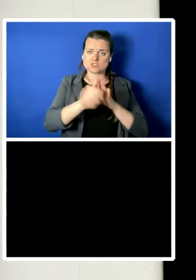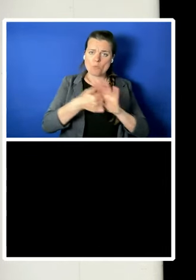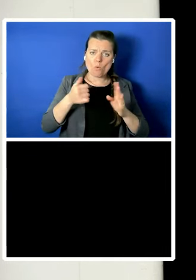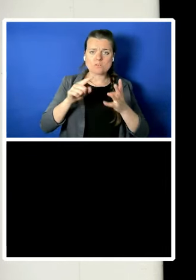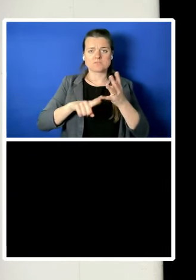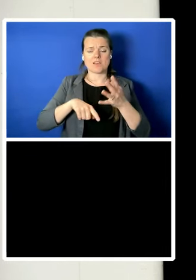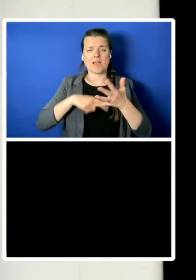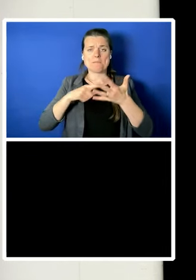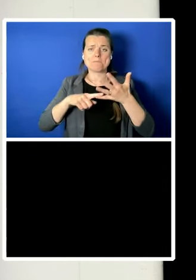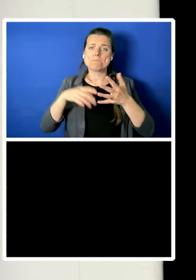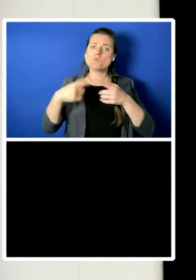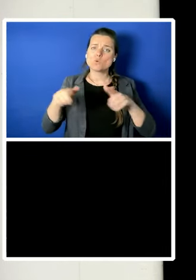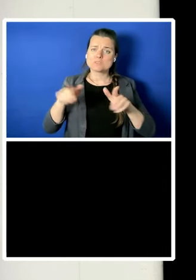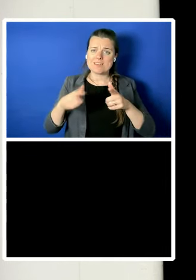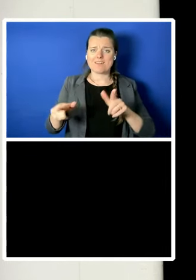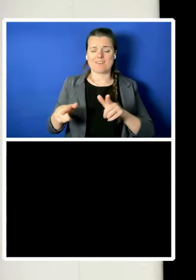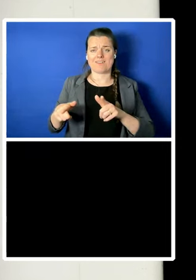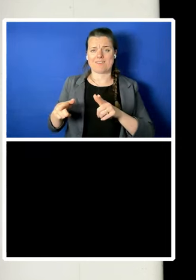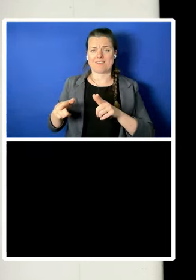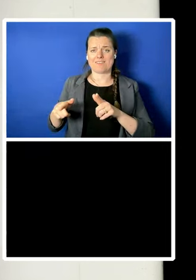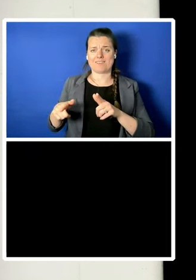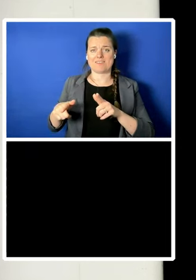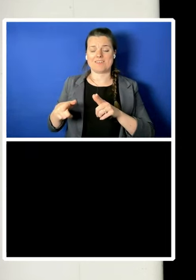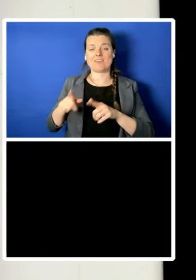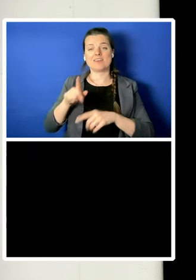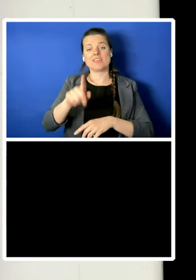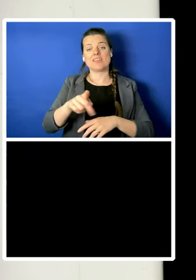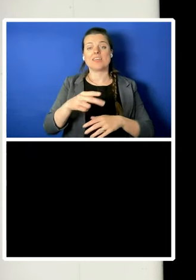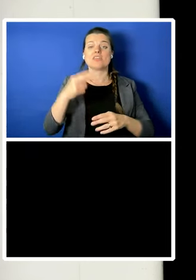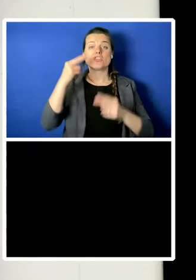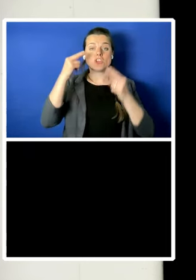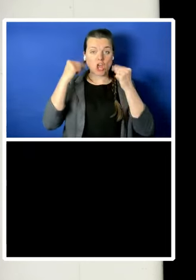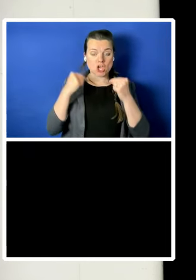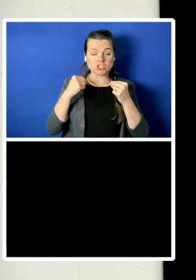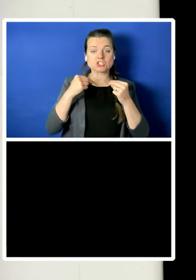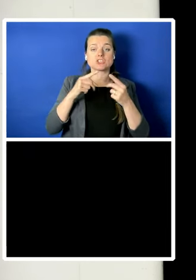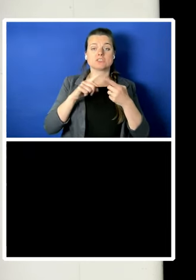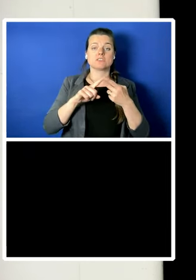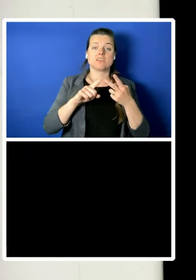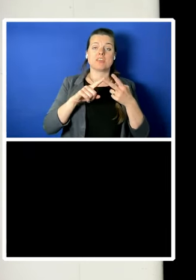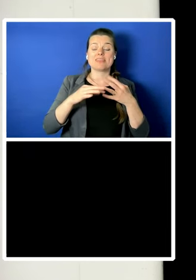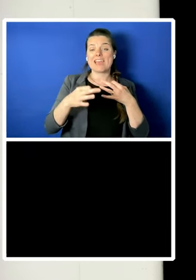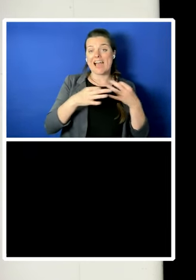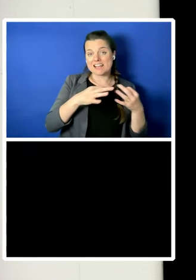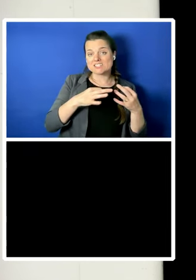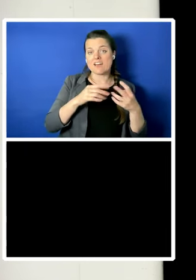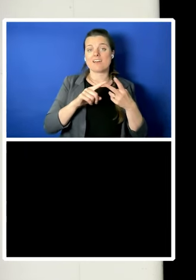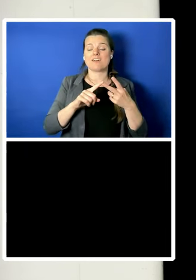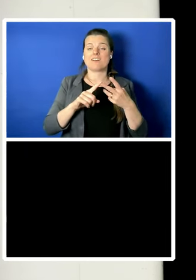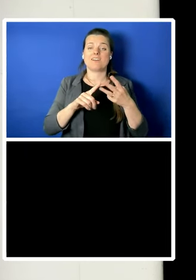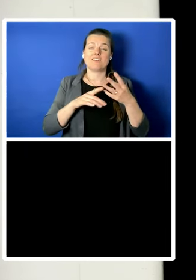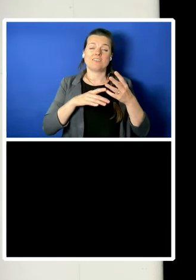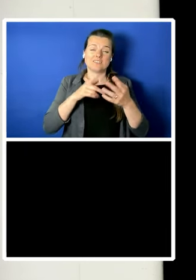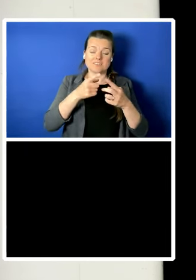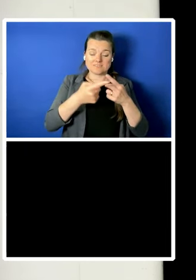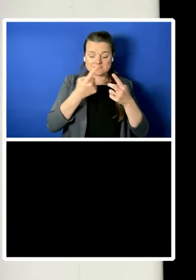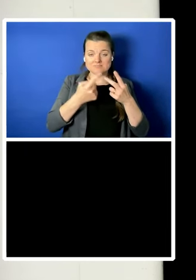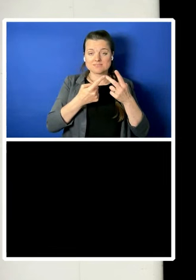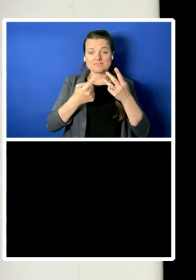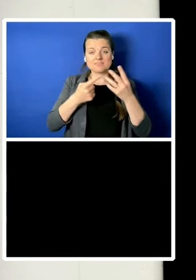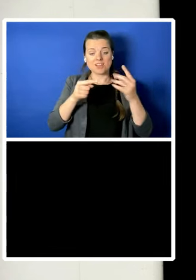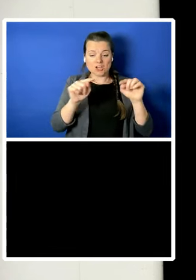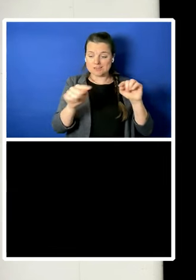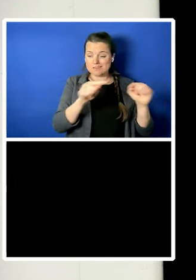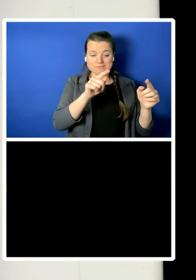The nurse, the coder, and the actor should, I think, be able to argue about whether the